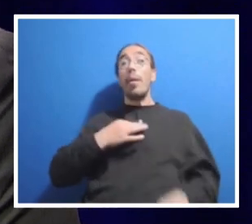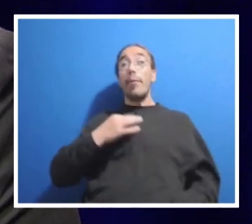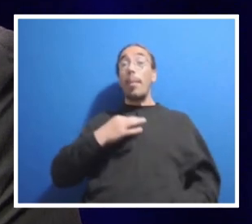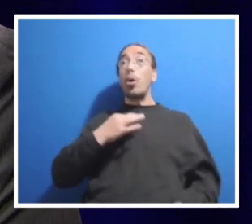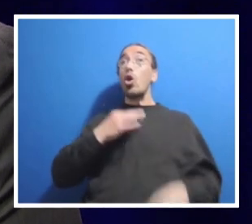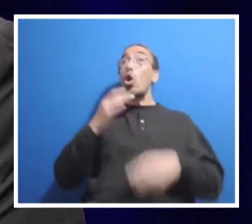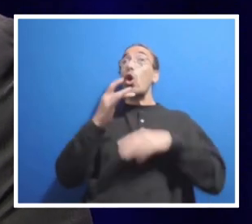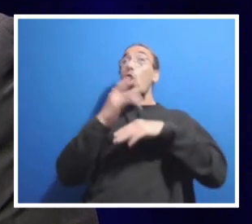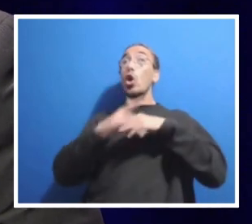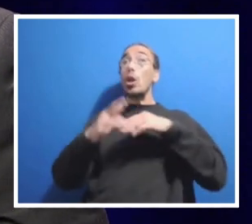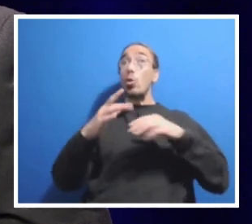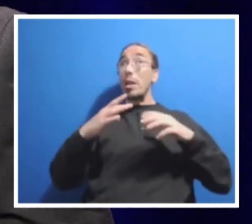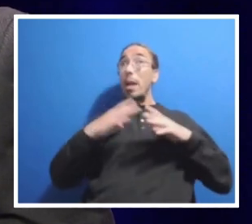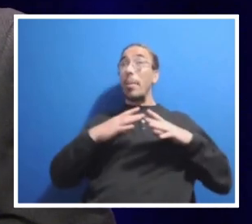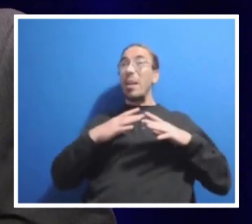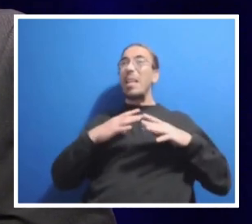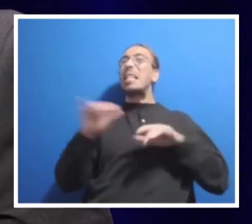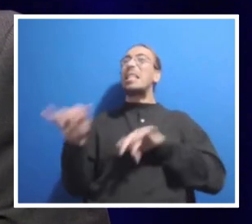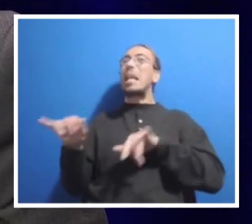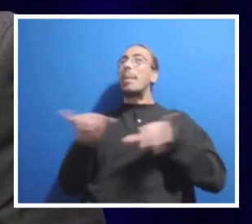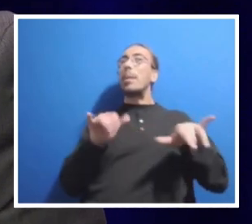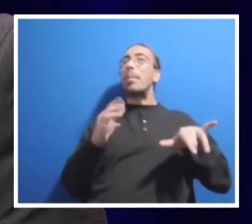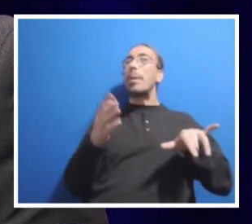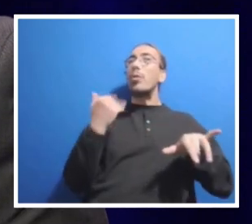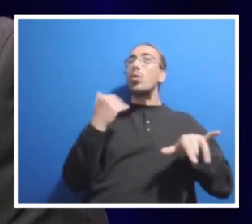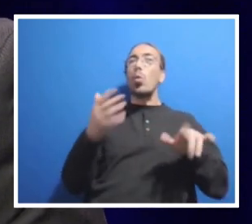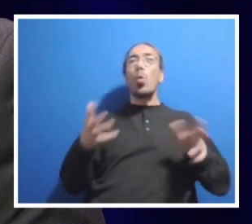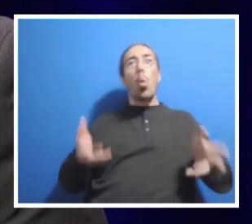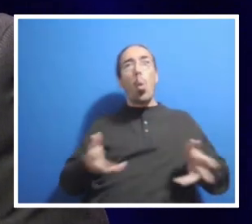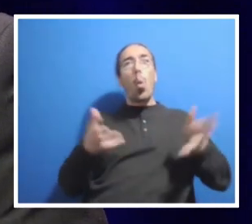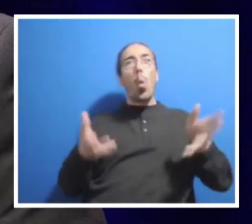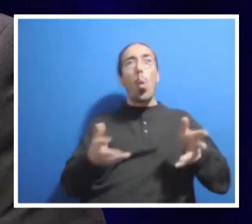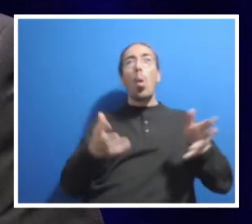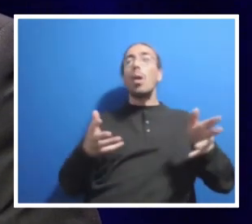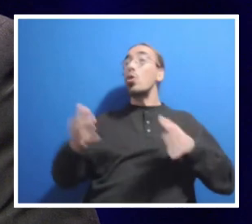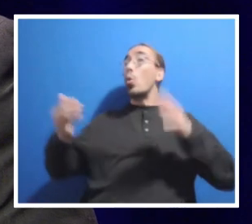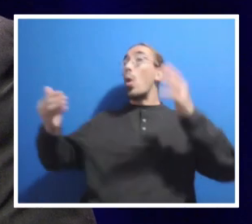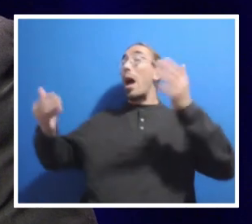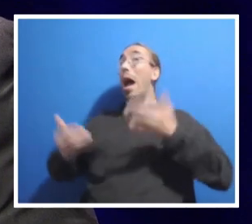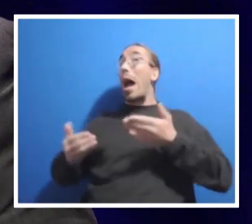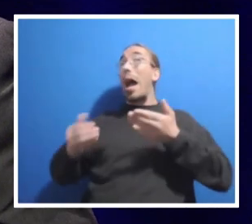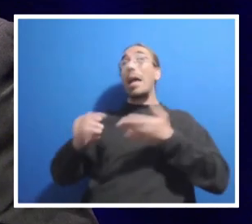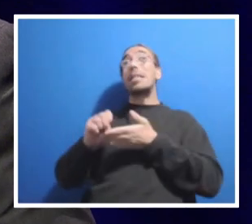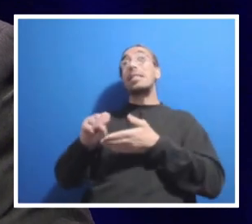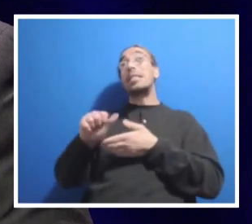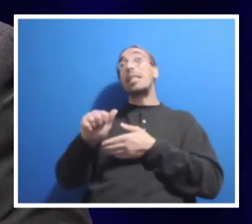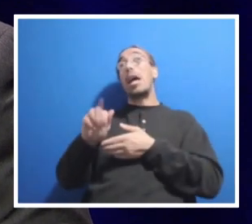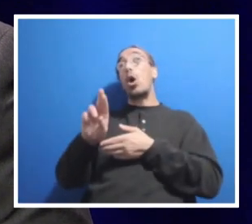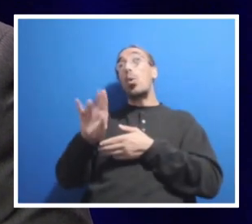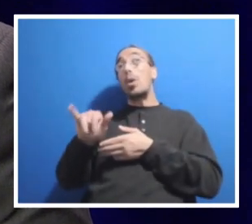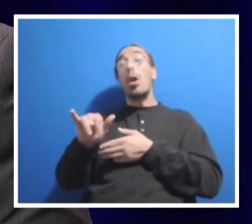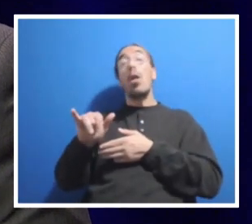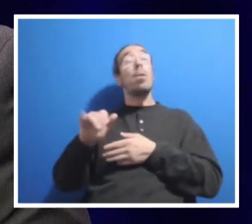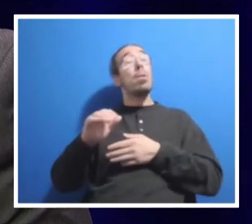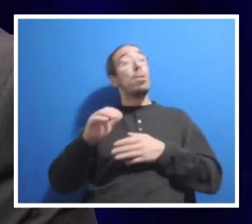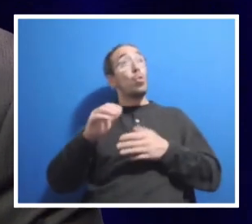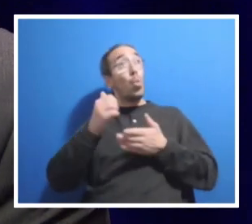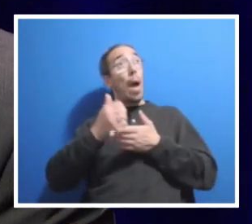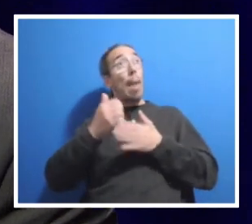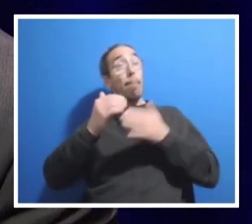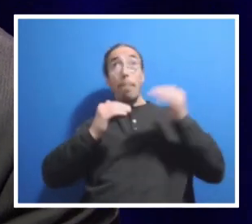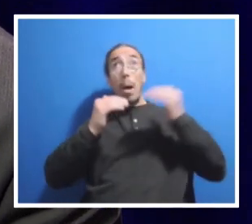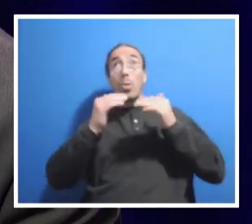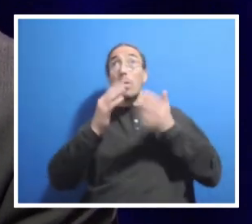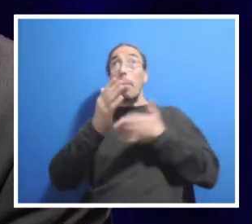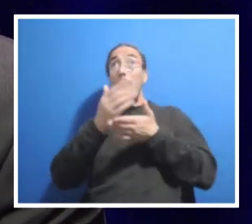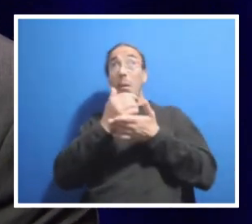done in the past to perhaps entice some with higher salaries to leave and help balance the budget that way? I would, Sarah, is that